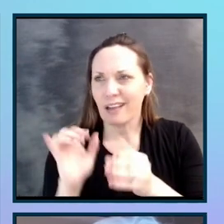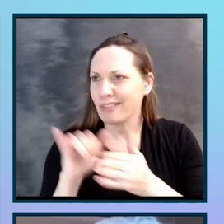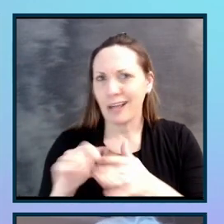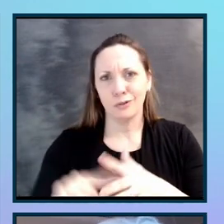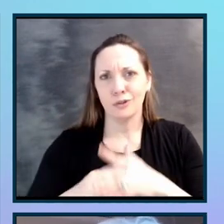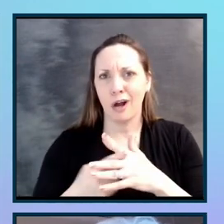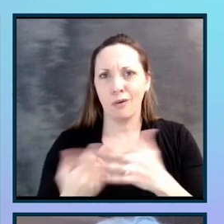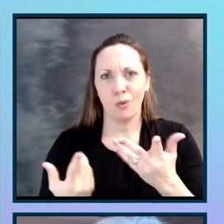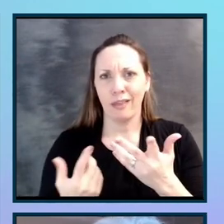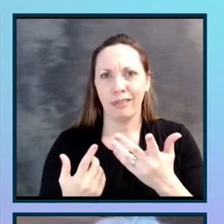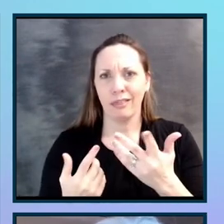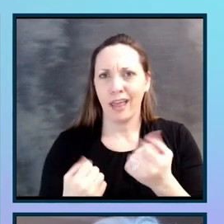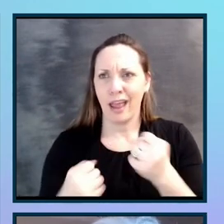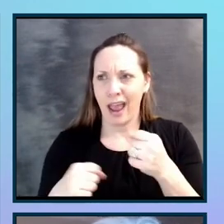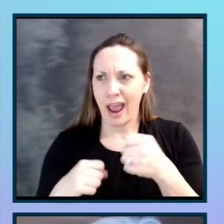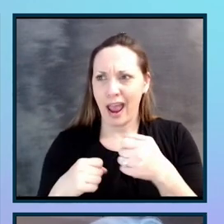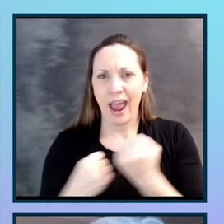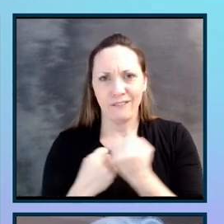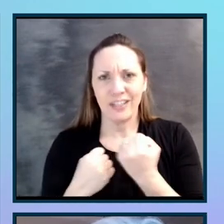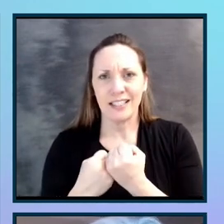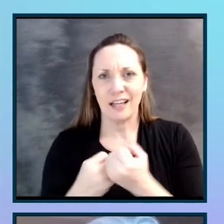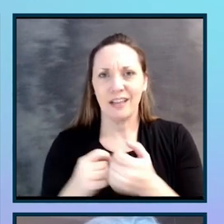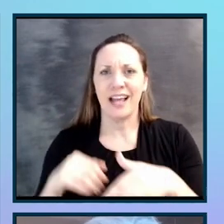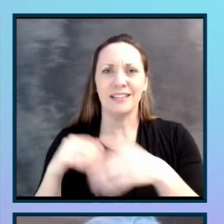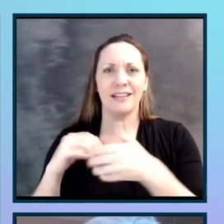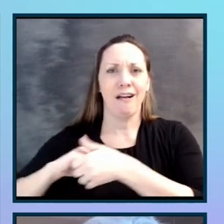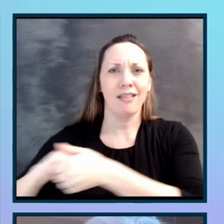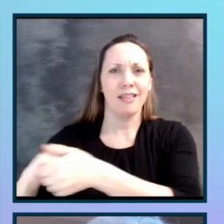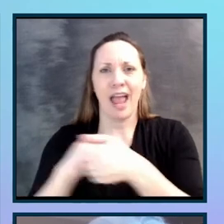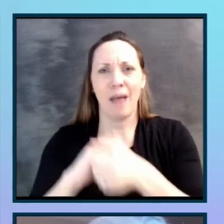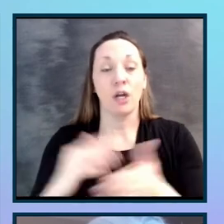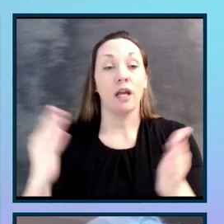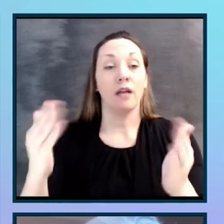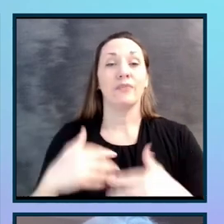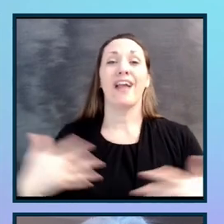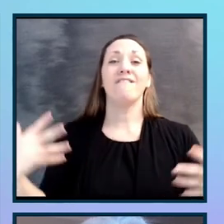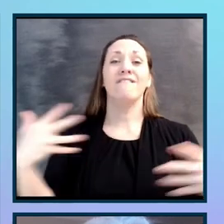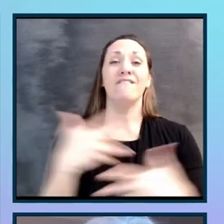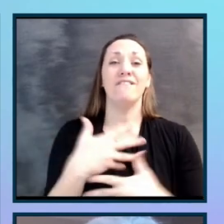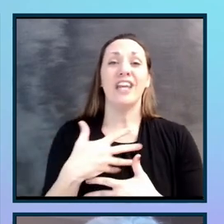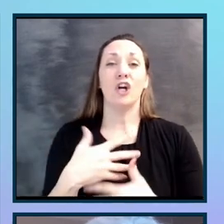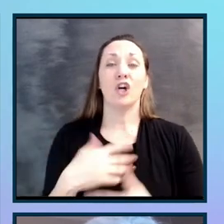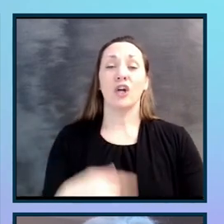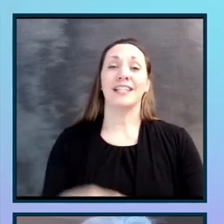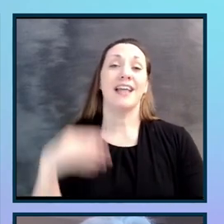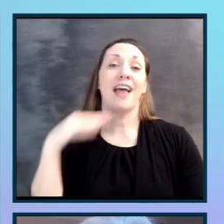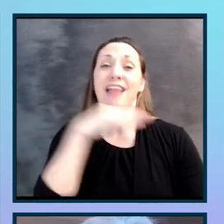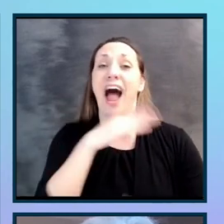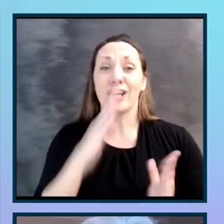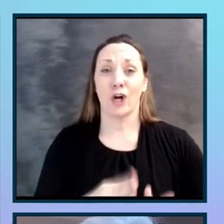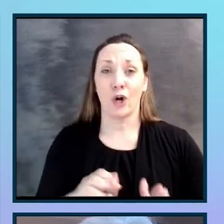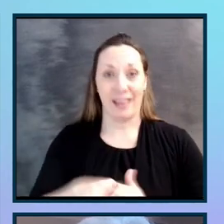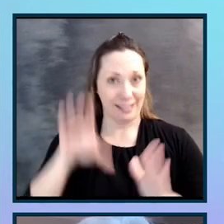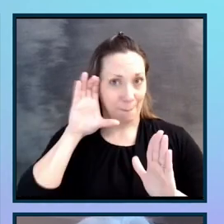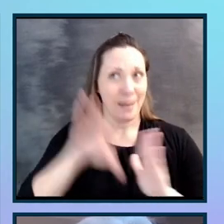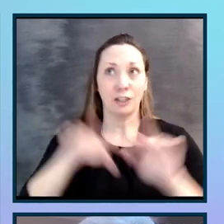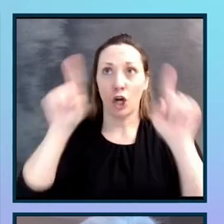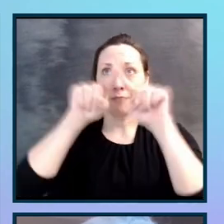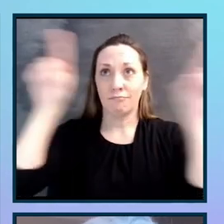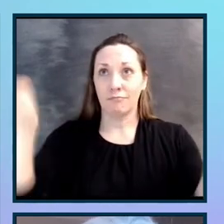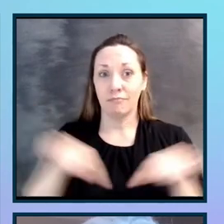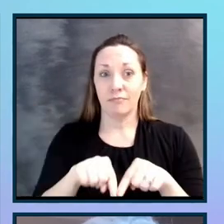collaborative. Fear is a liar. This is an image of a billboard. Fear is a liar. Be curious about fear and